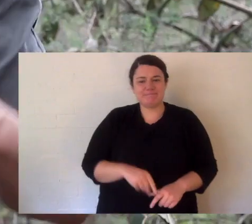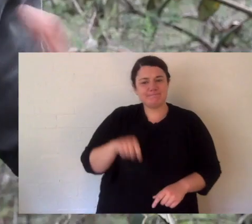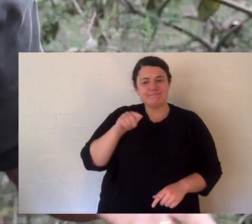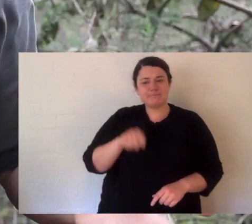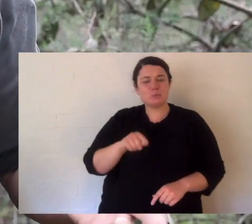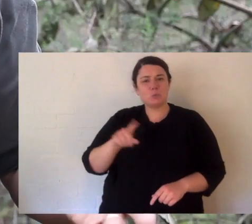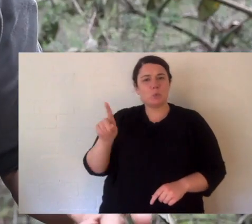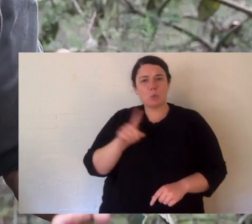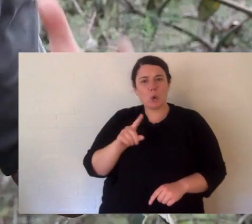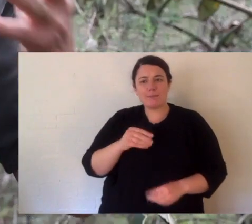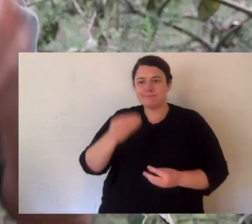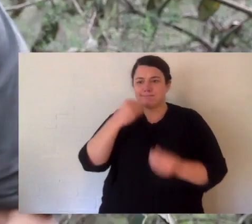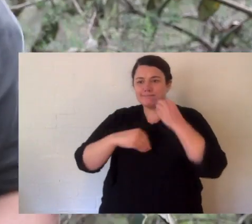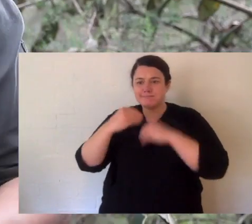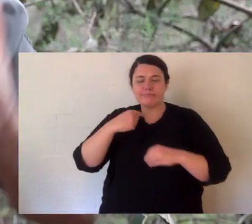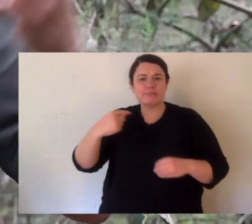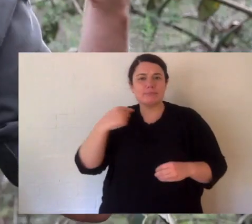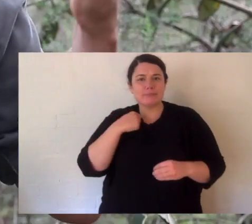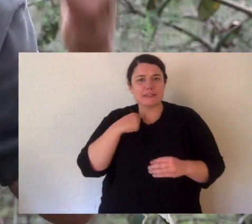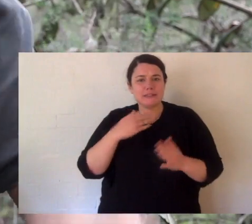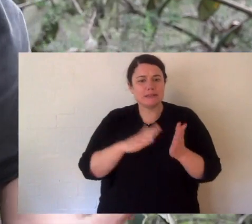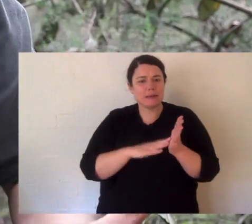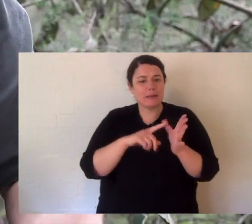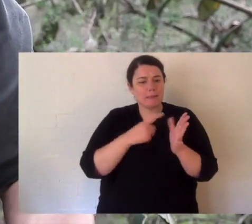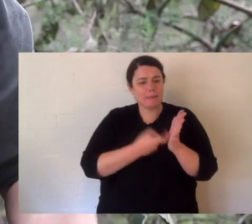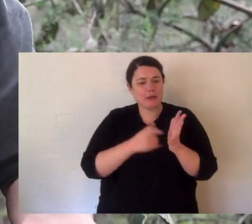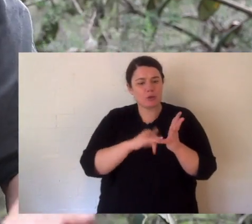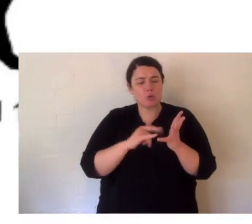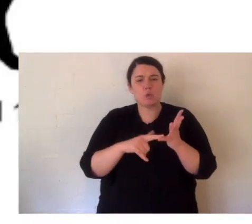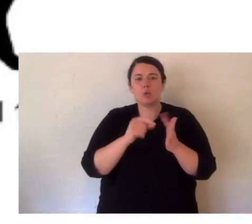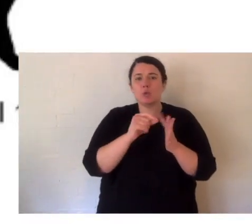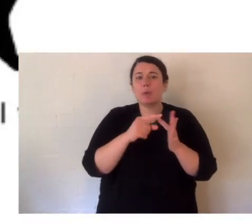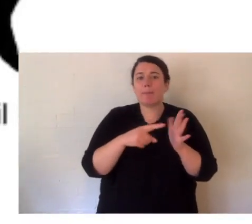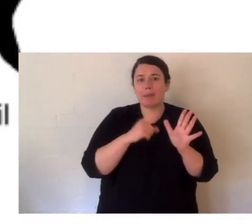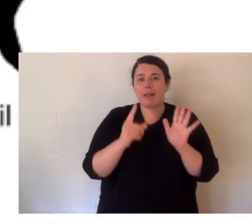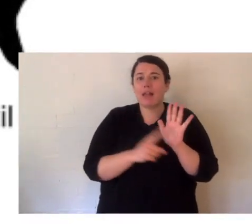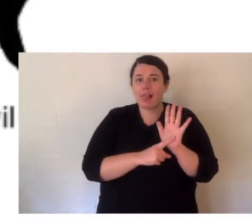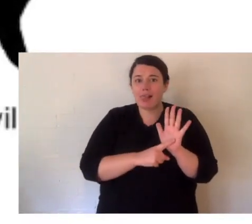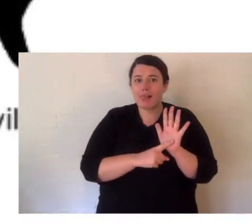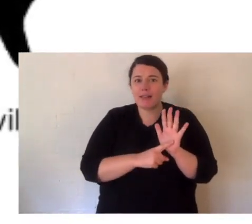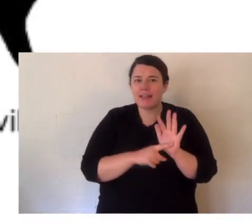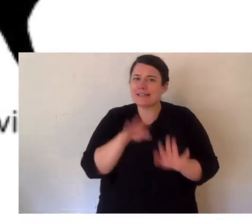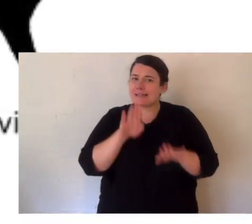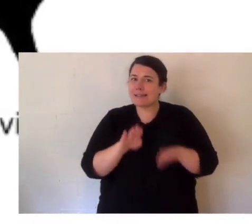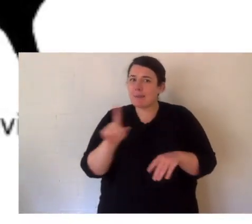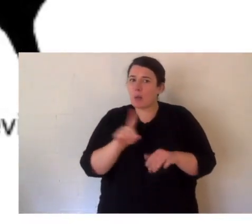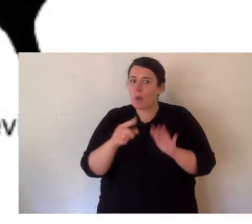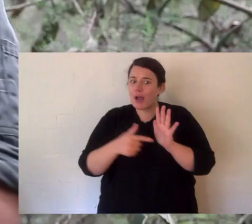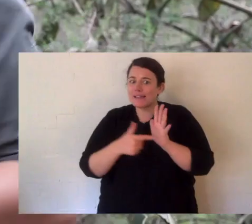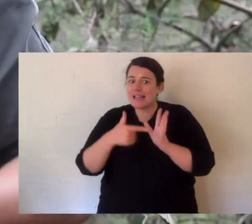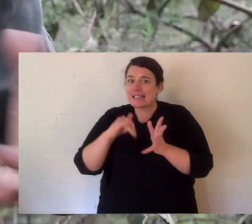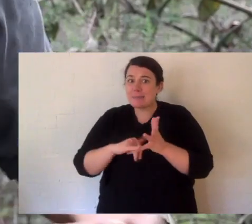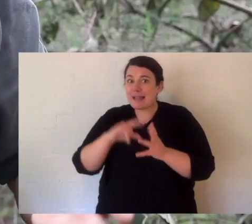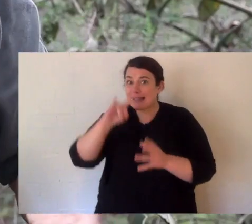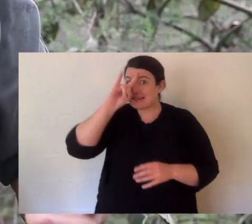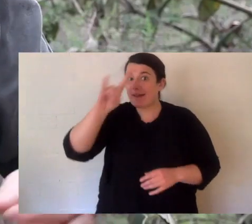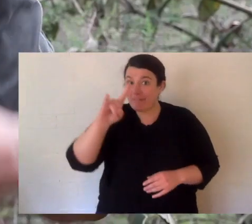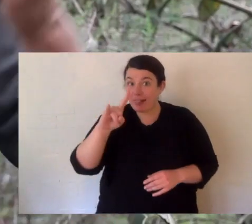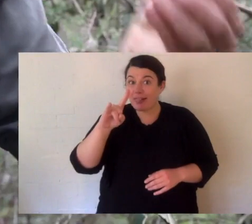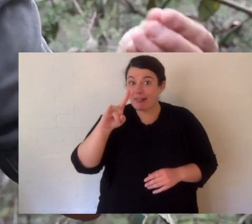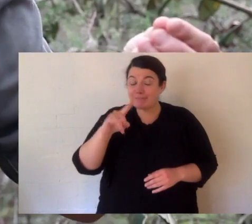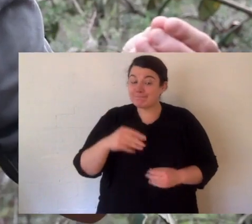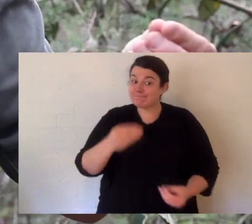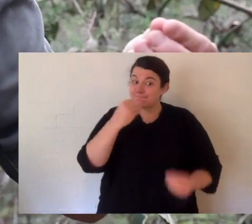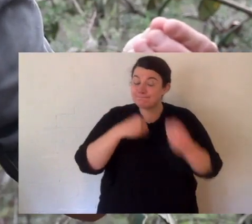A thylacines are carnivorous marsupials. Their closest relative is the Tasmanian devil. So this means that